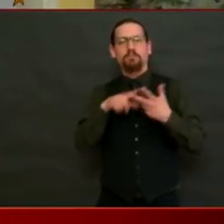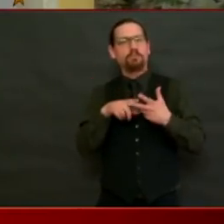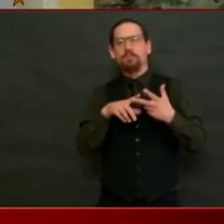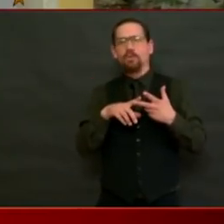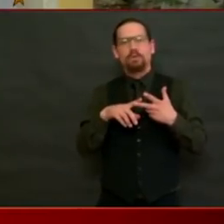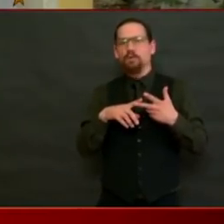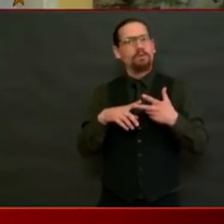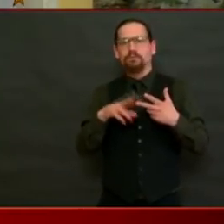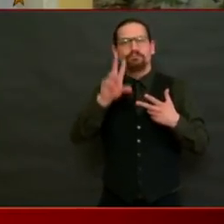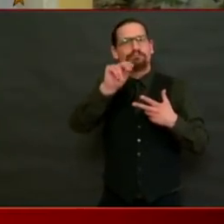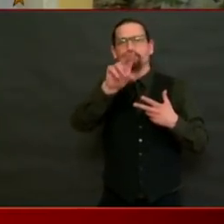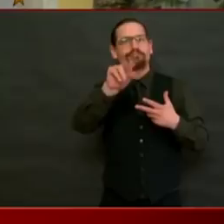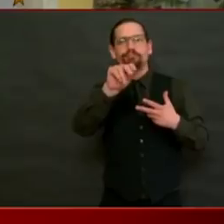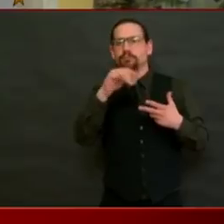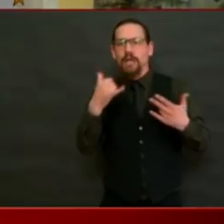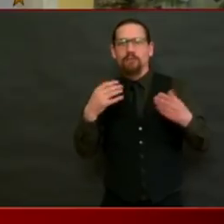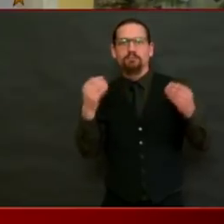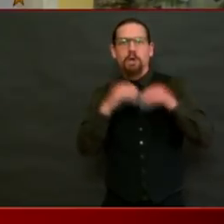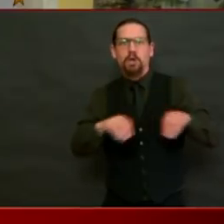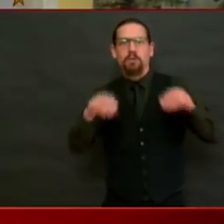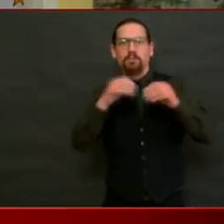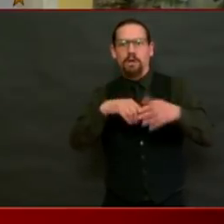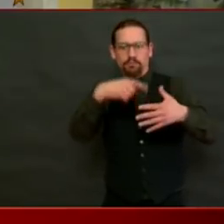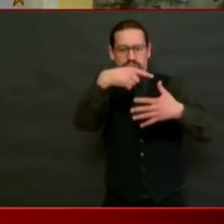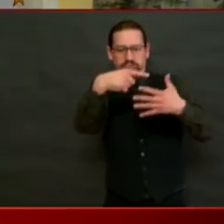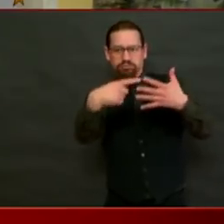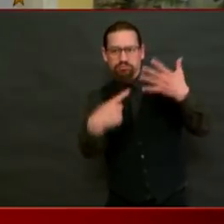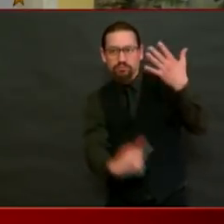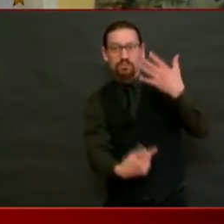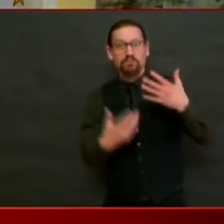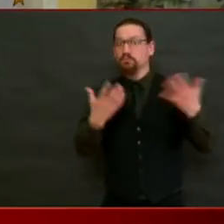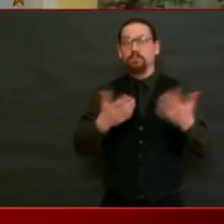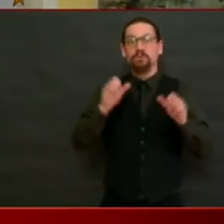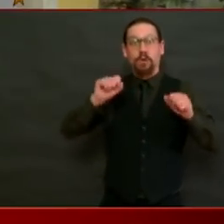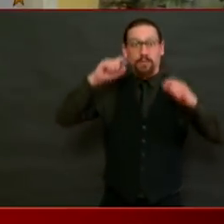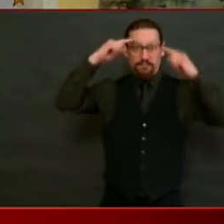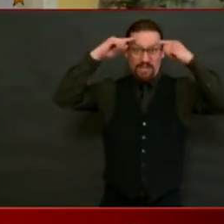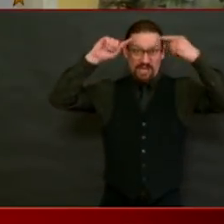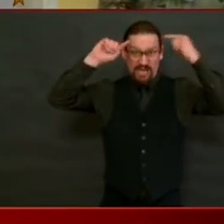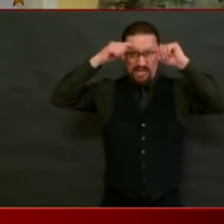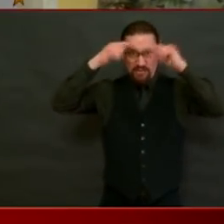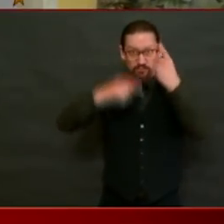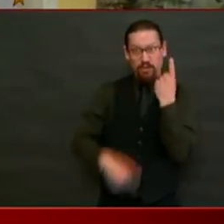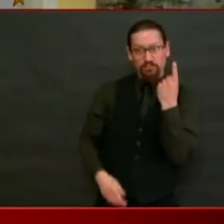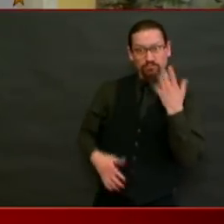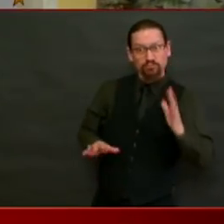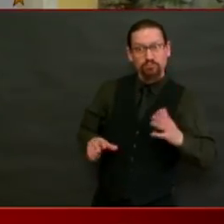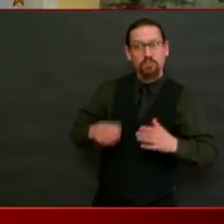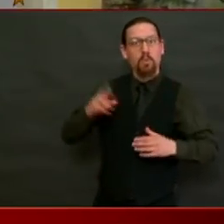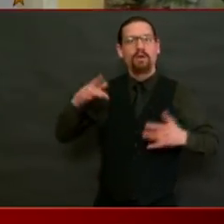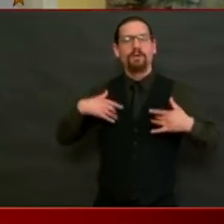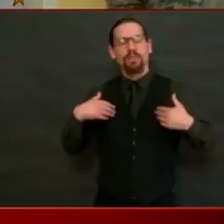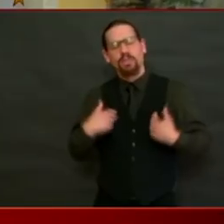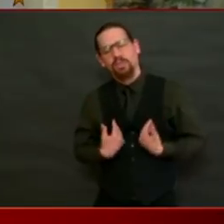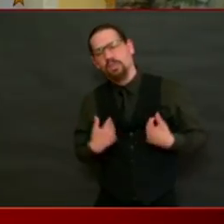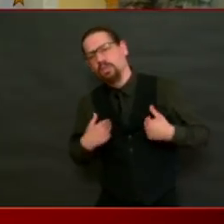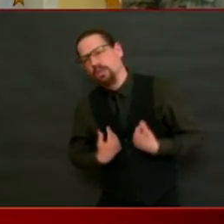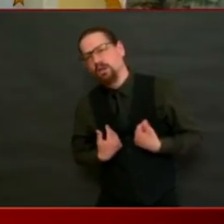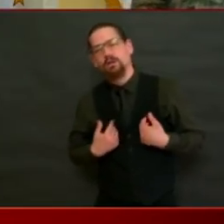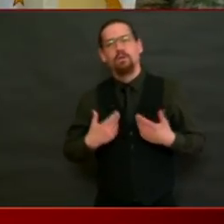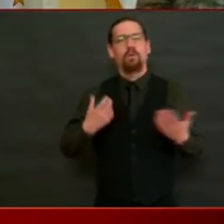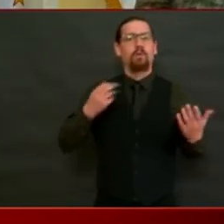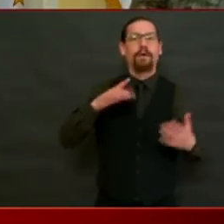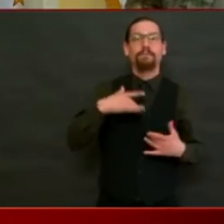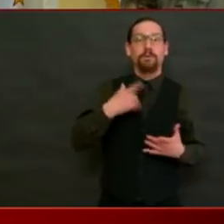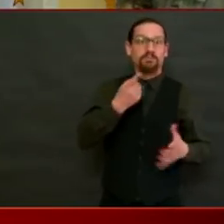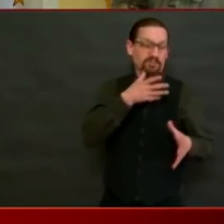that is changing. It can just be a headache or just be fatigue or vomiting and diarrhea and